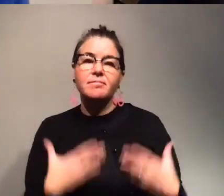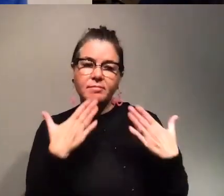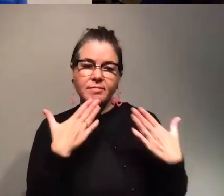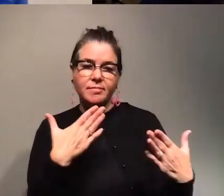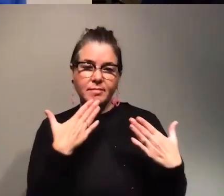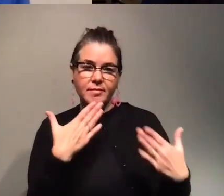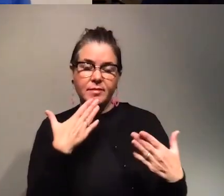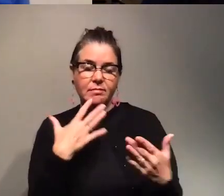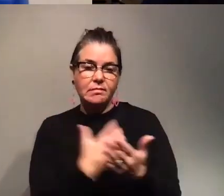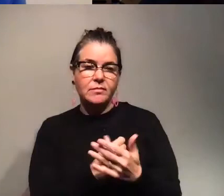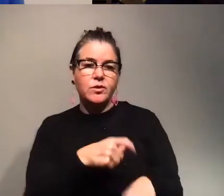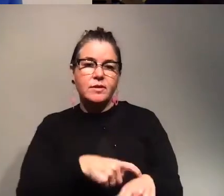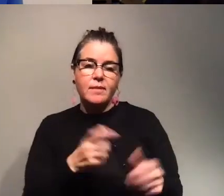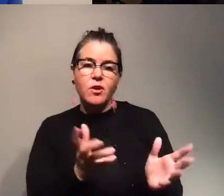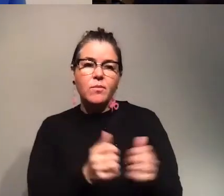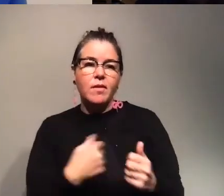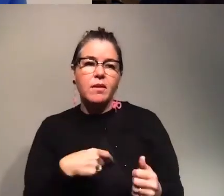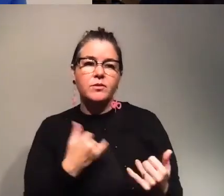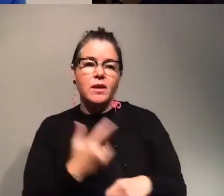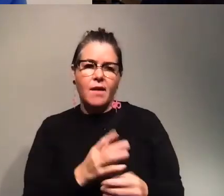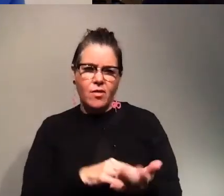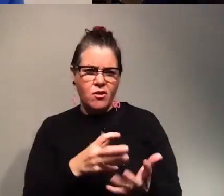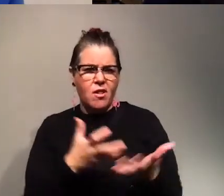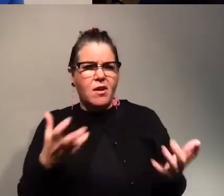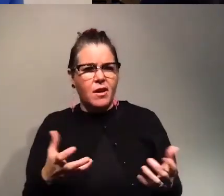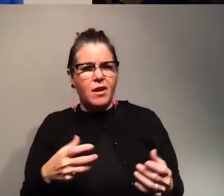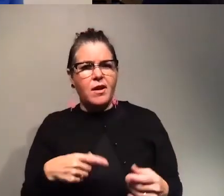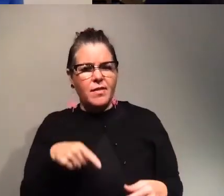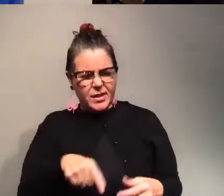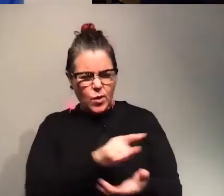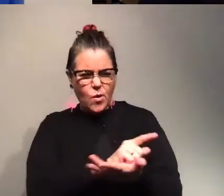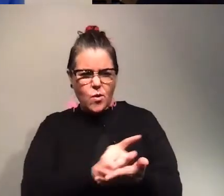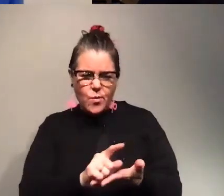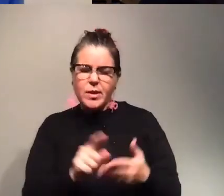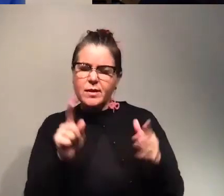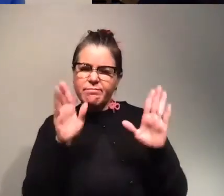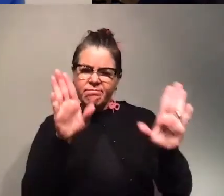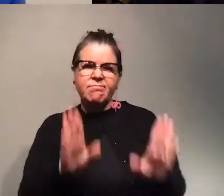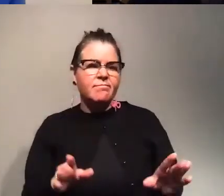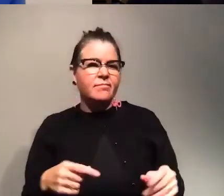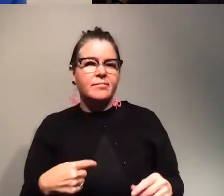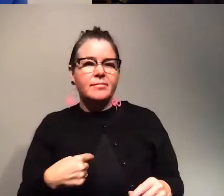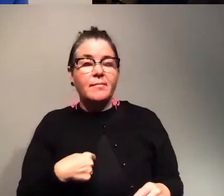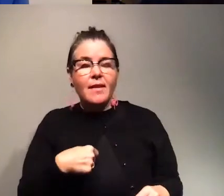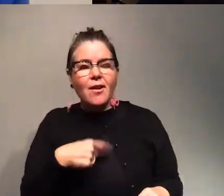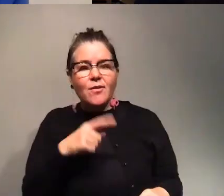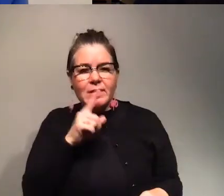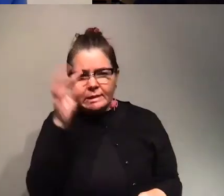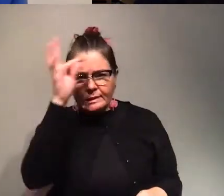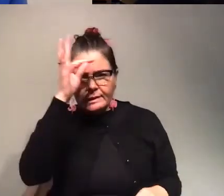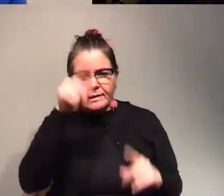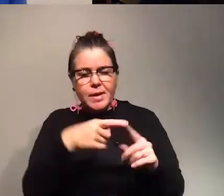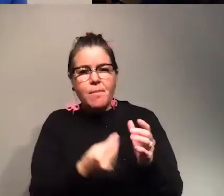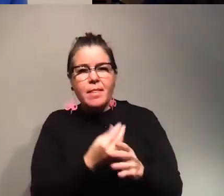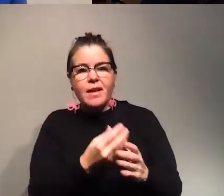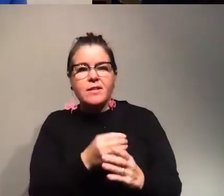much for taking the time to talk to us today um i've learned a lot and i thought this was this whole week has been really fantastic because i don't i didn't know much about plants and so